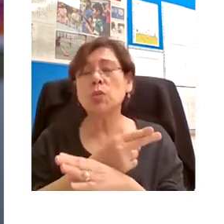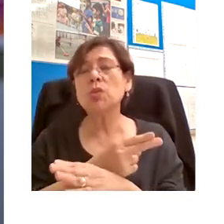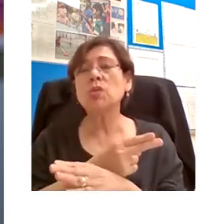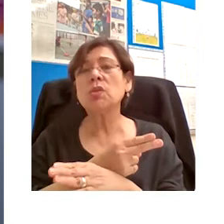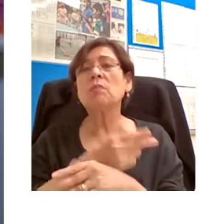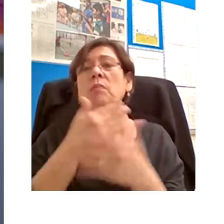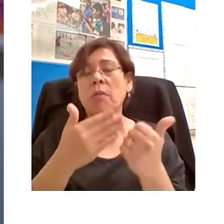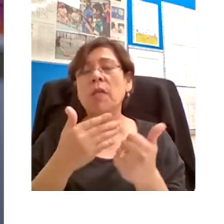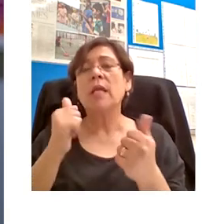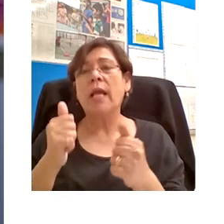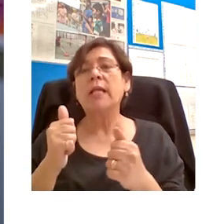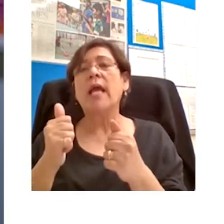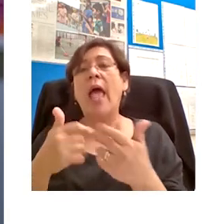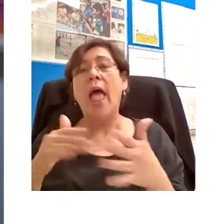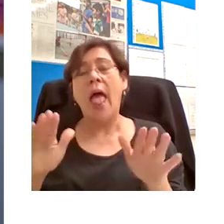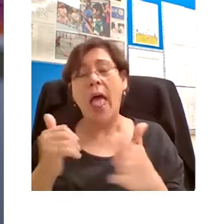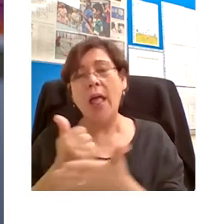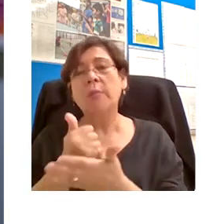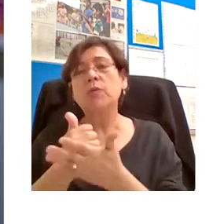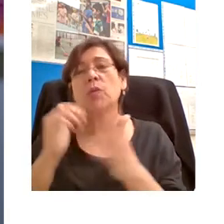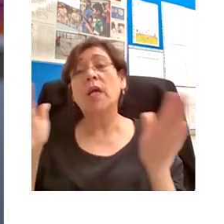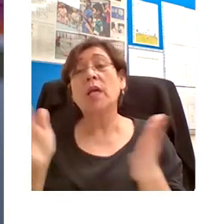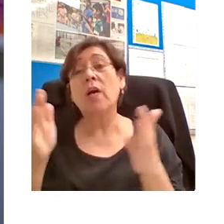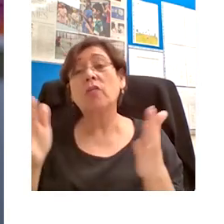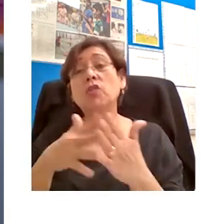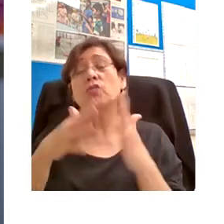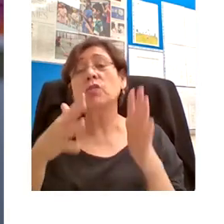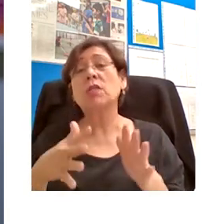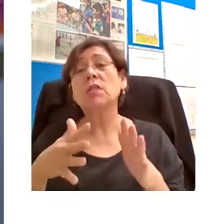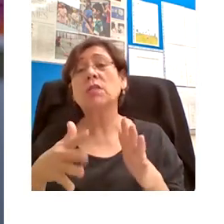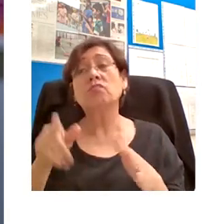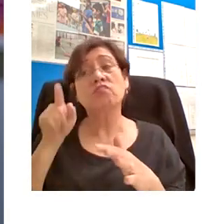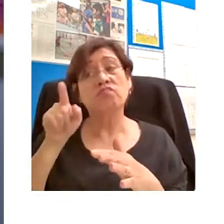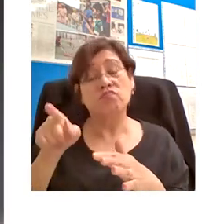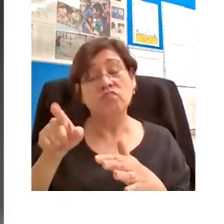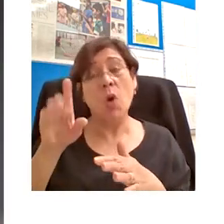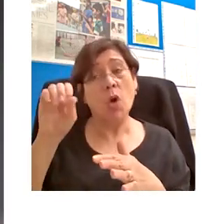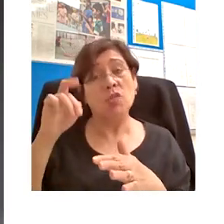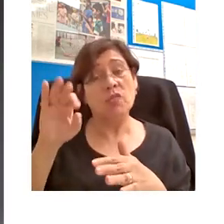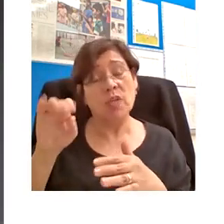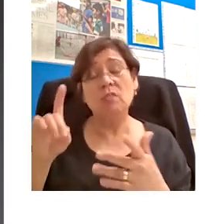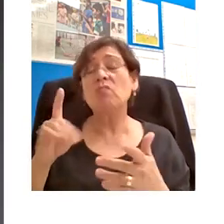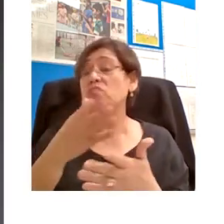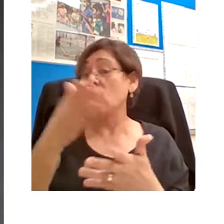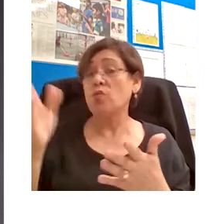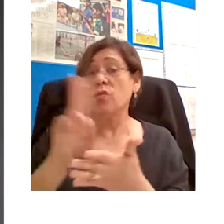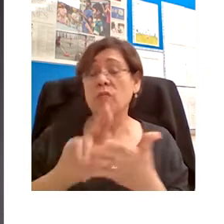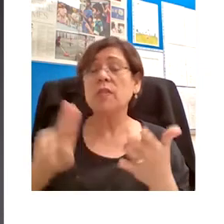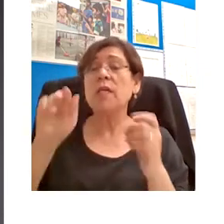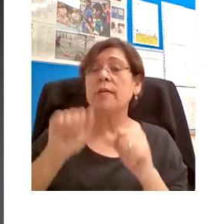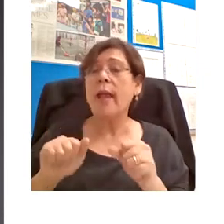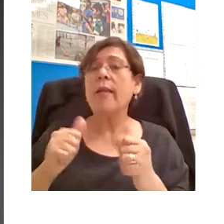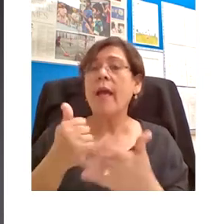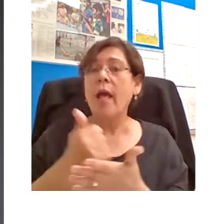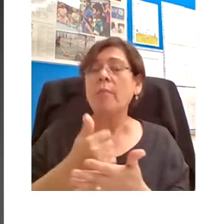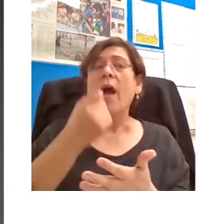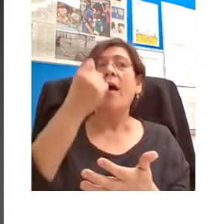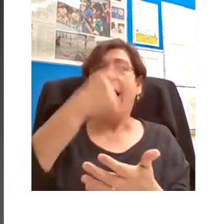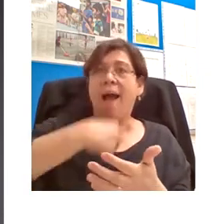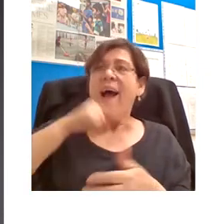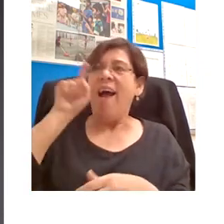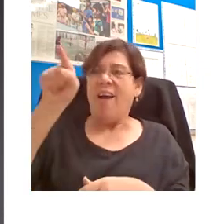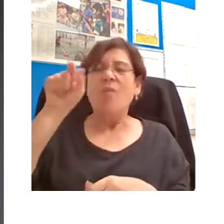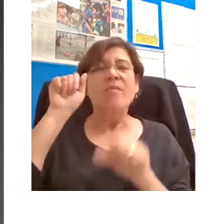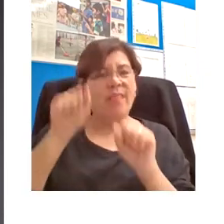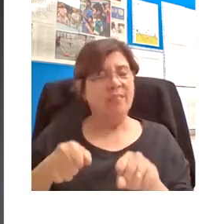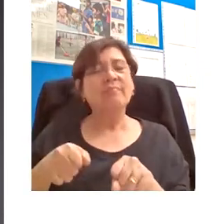it will encourage them to think that those kind of institutions, university institutions are places where they could also thrive. And that would be a whole another contribution